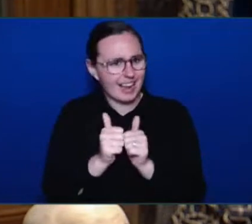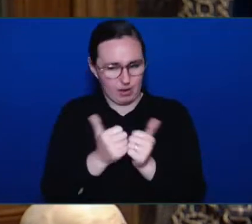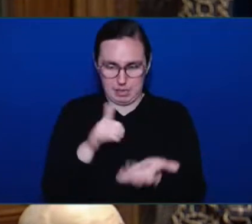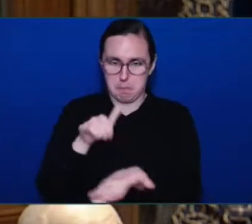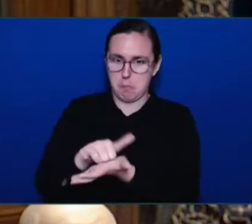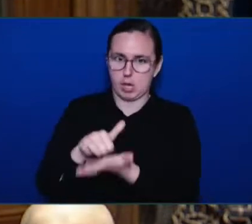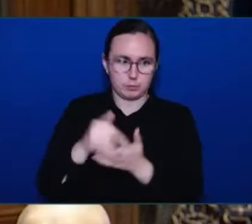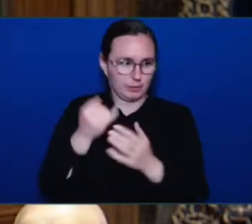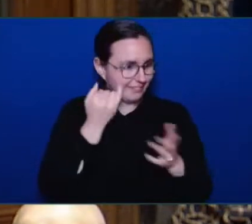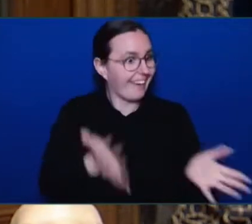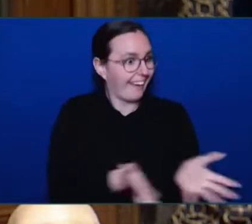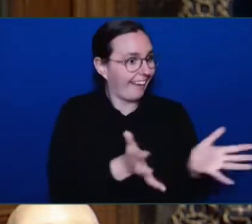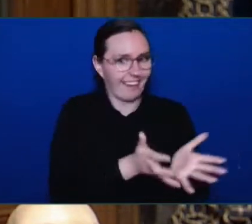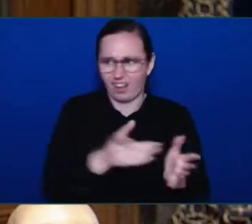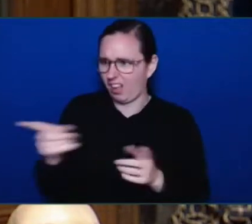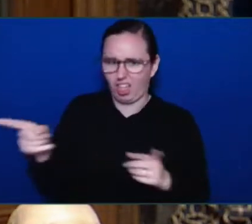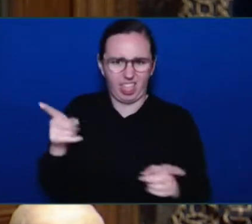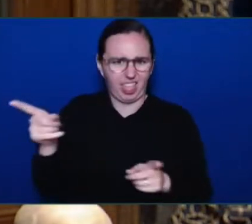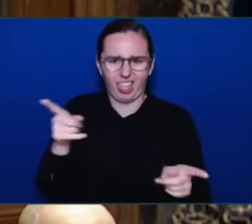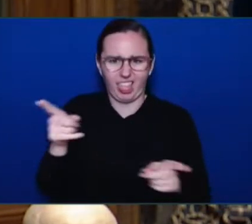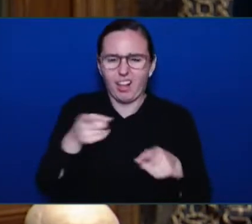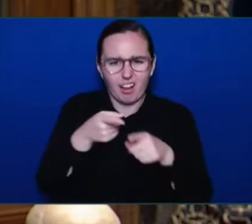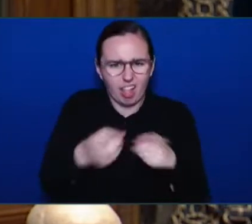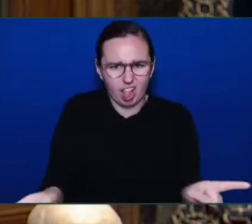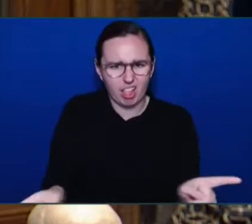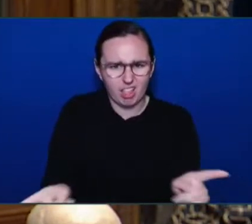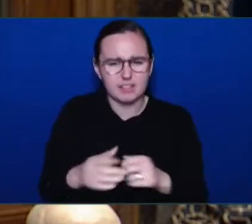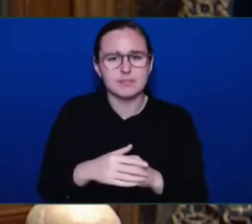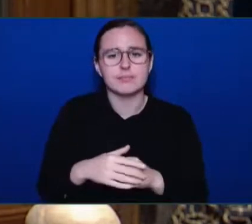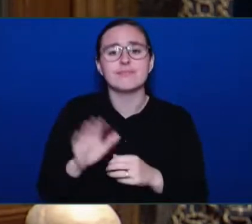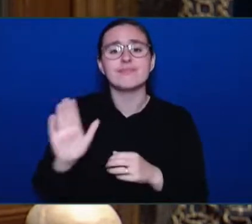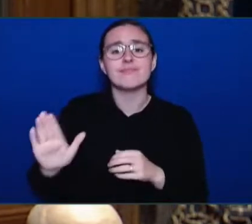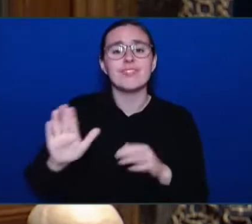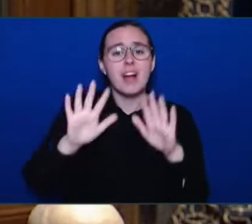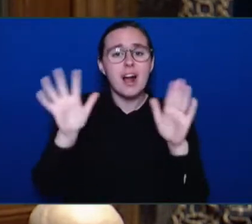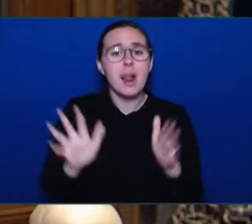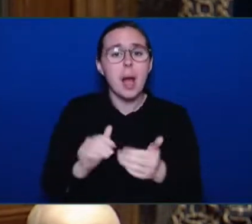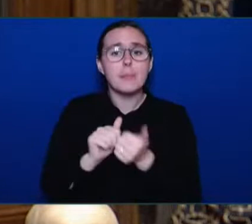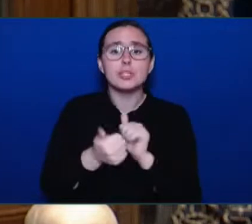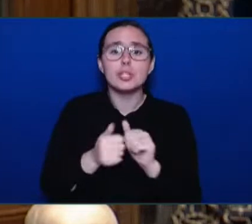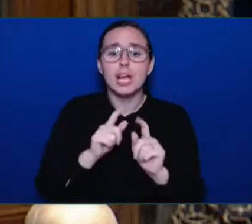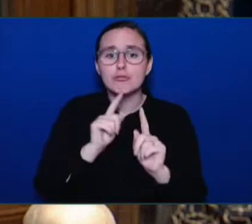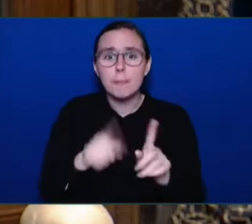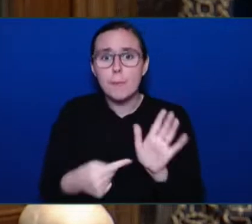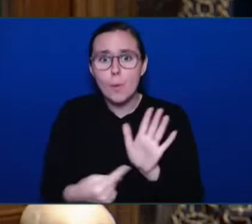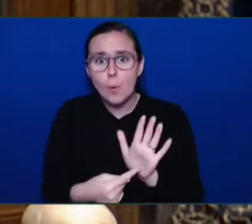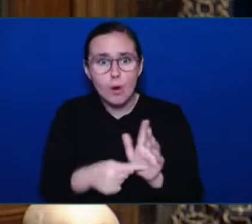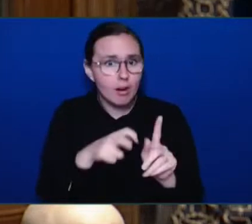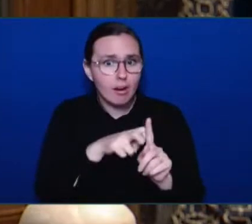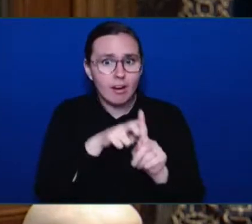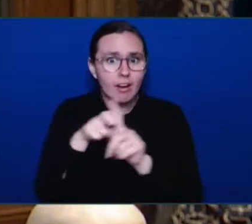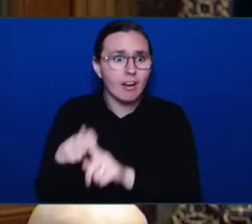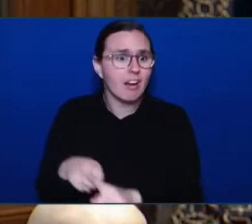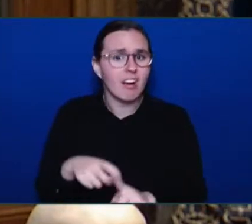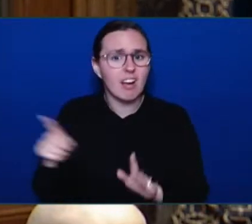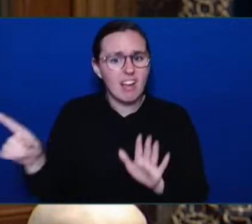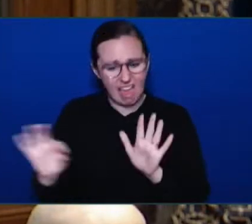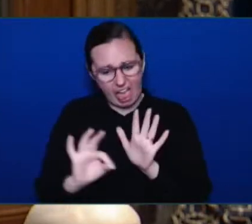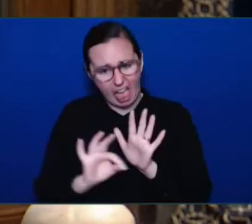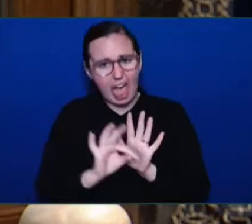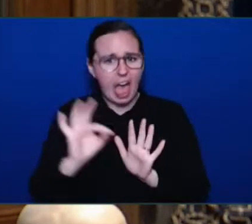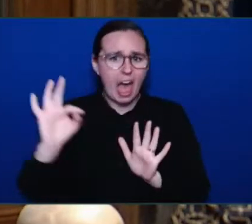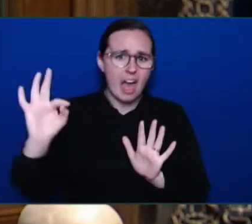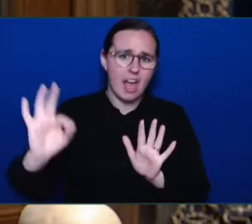They have known who the incoming Premier will be for months. They all support him. Surely, they should be able to answer this straightforward